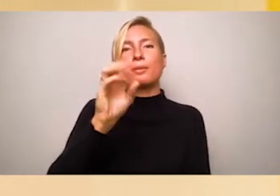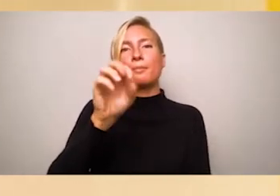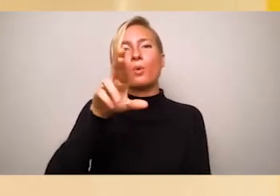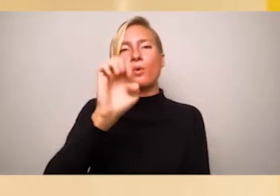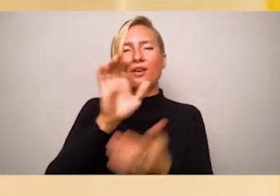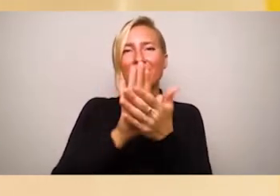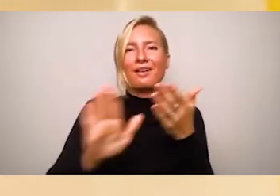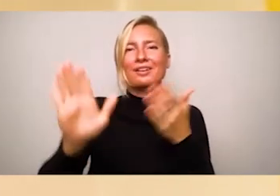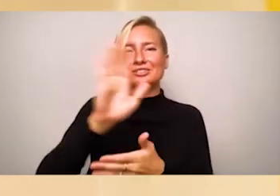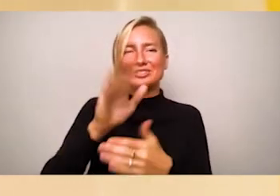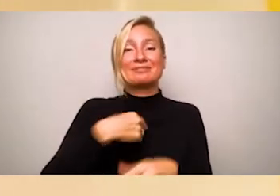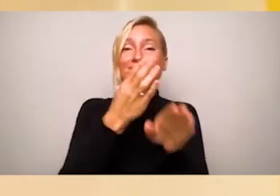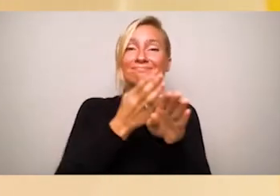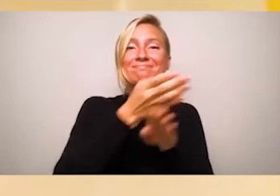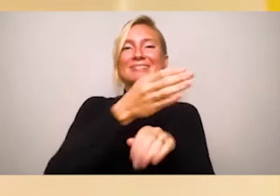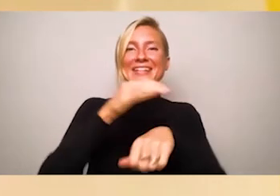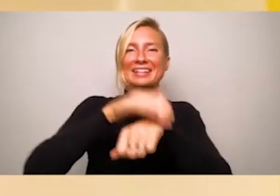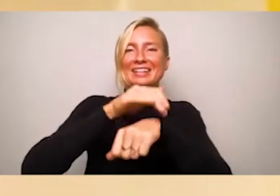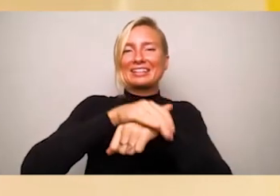lifelong love for books declared.